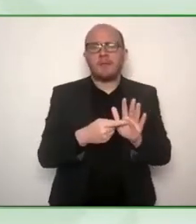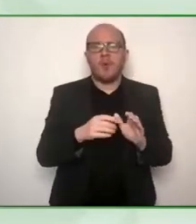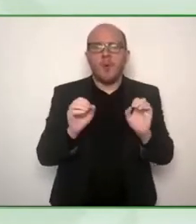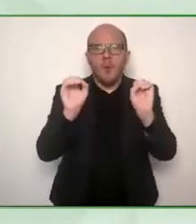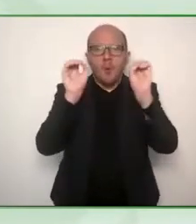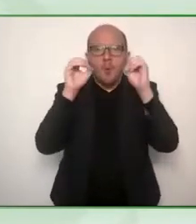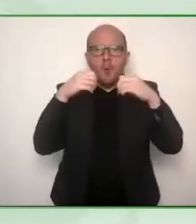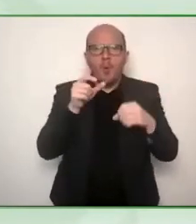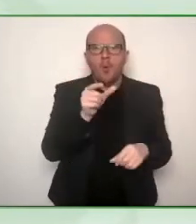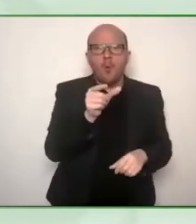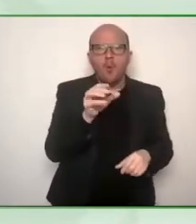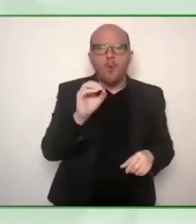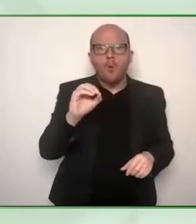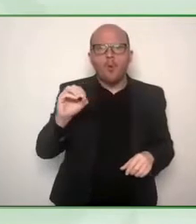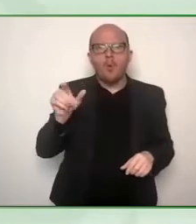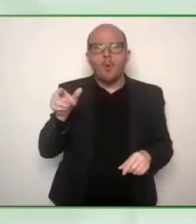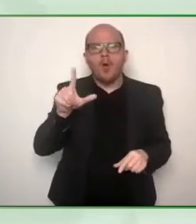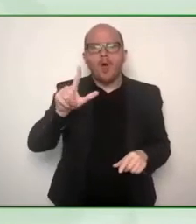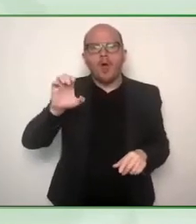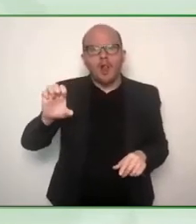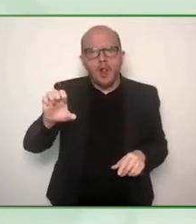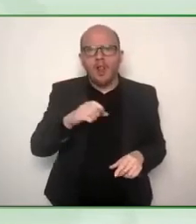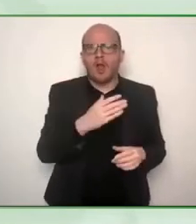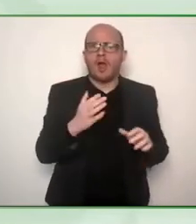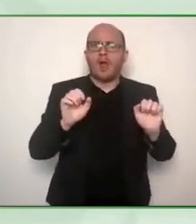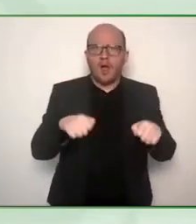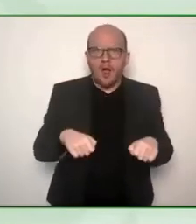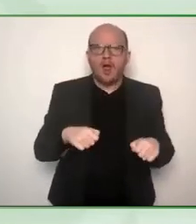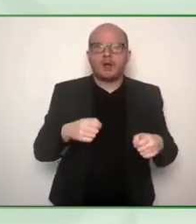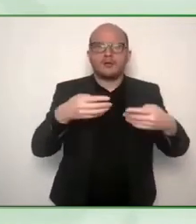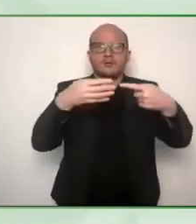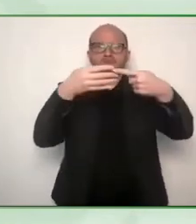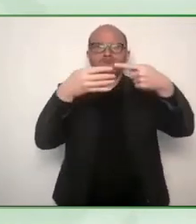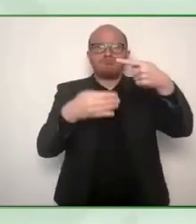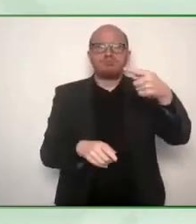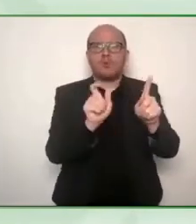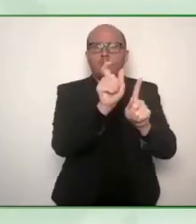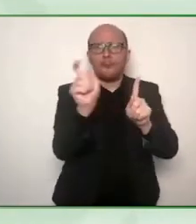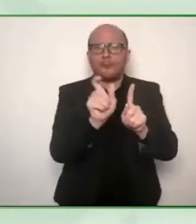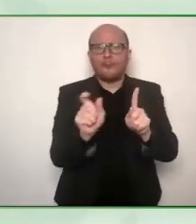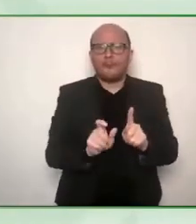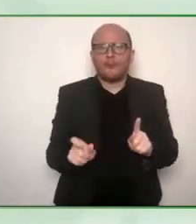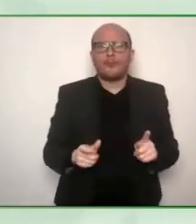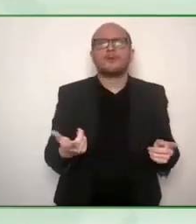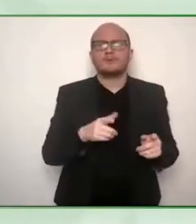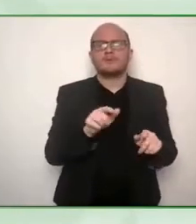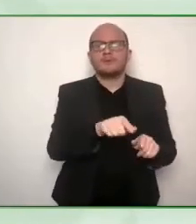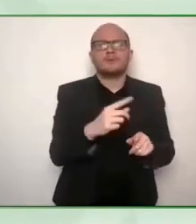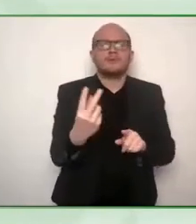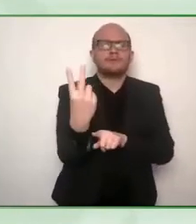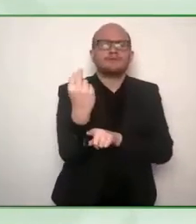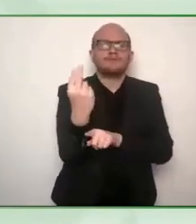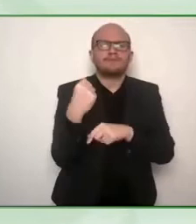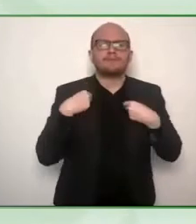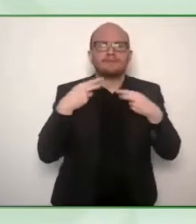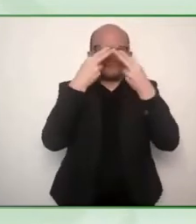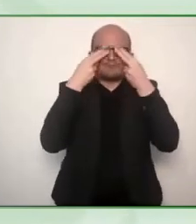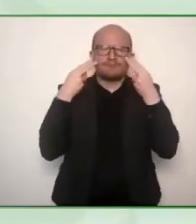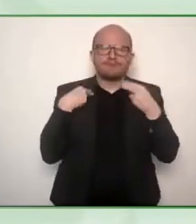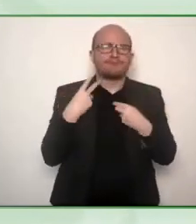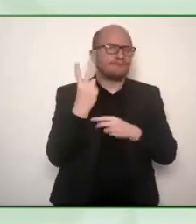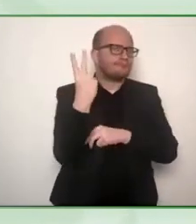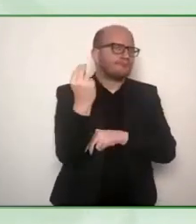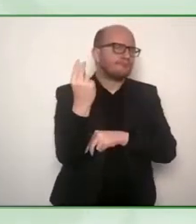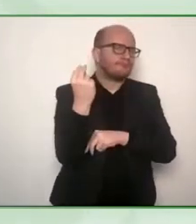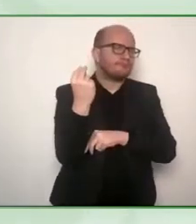who are getting those family sustaining jobs where they can really have a better future. Thanks so much I'd like to pick up just